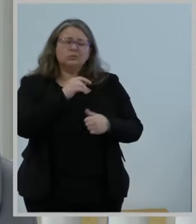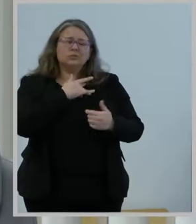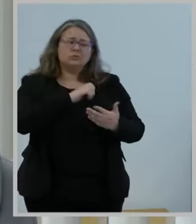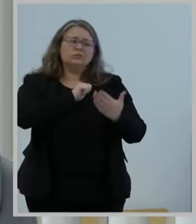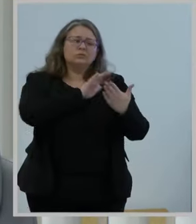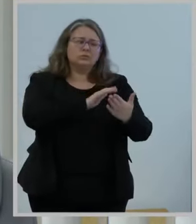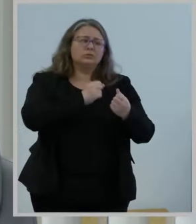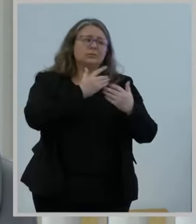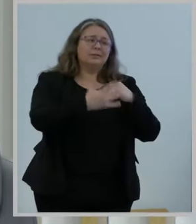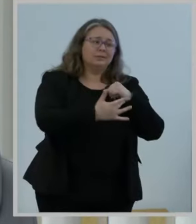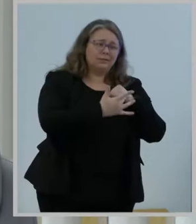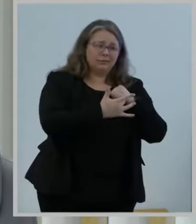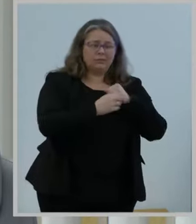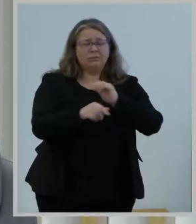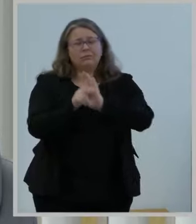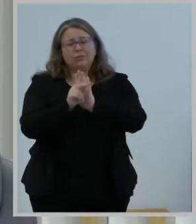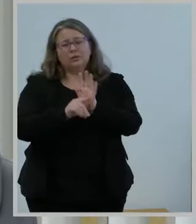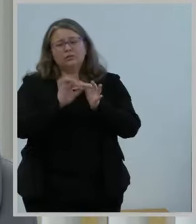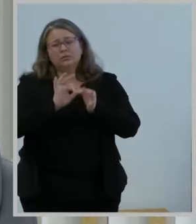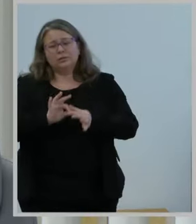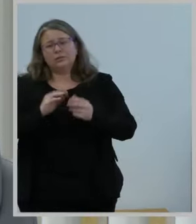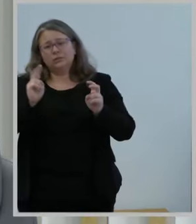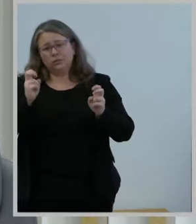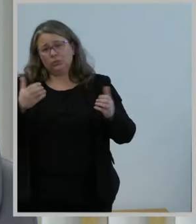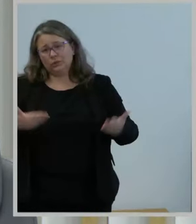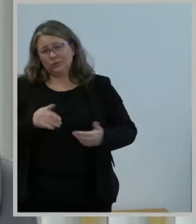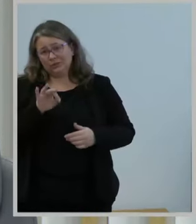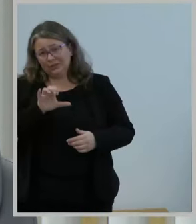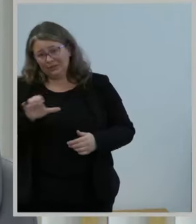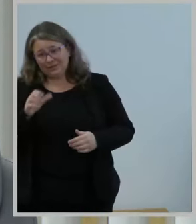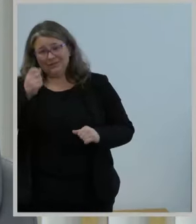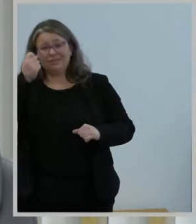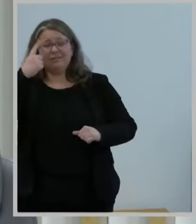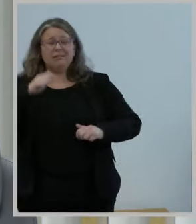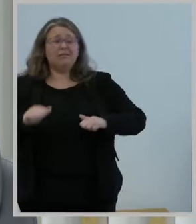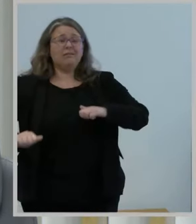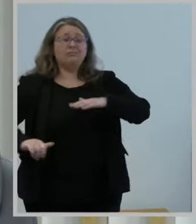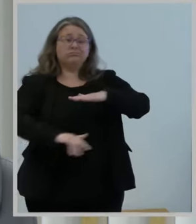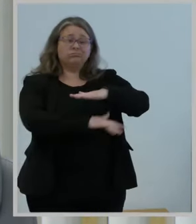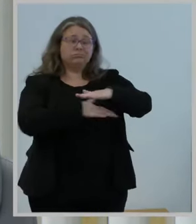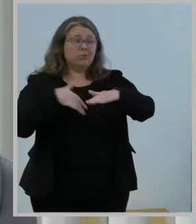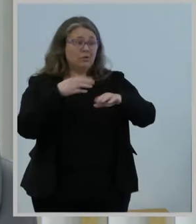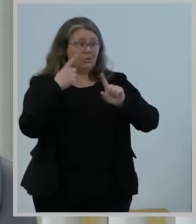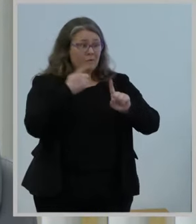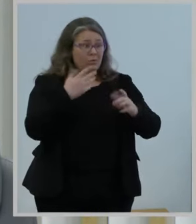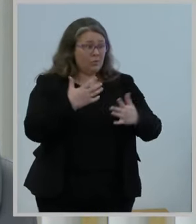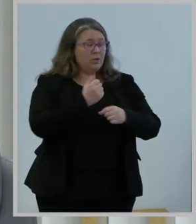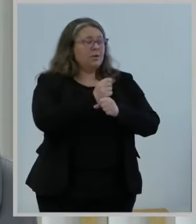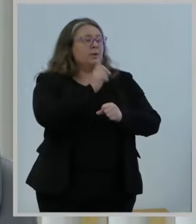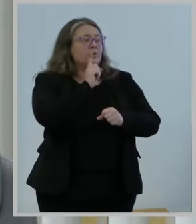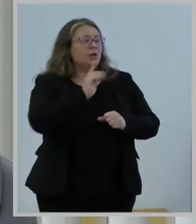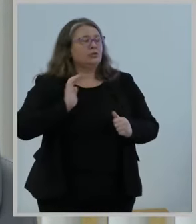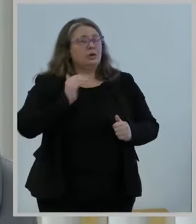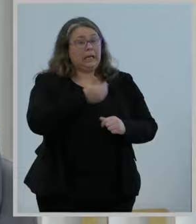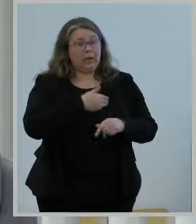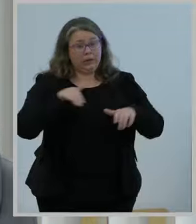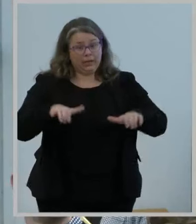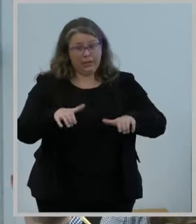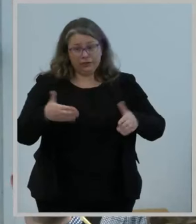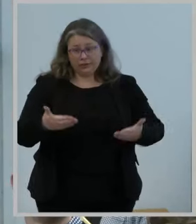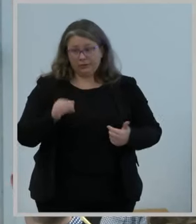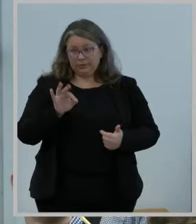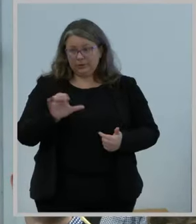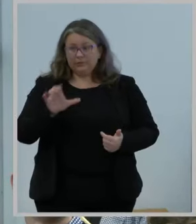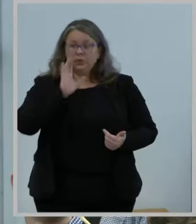the commission, but at bottom, the purpose of what we do is to ensure industry actions benefit and protect consumers. Ejail